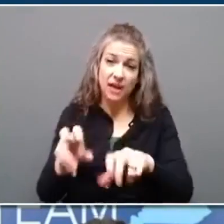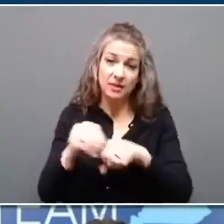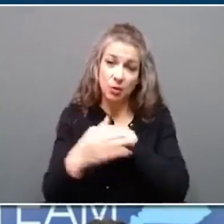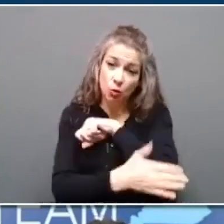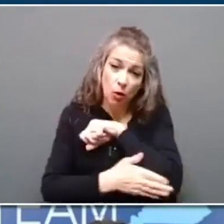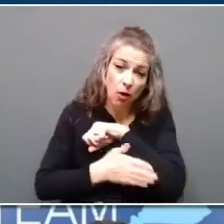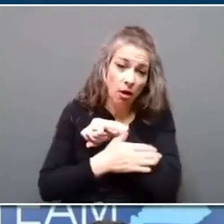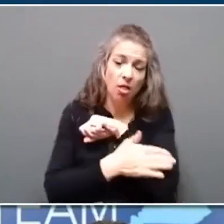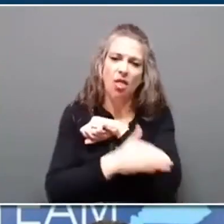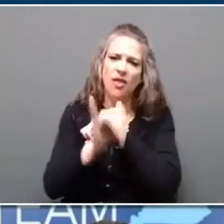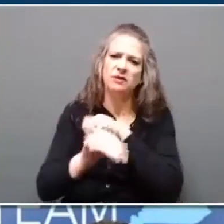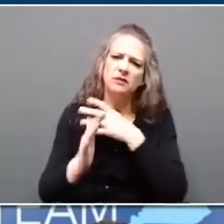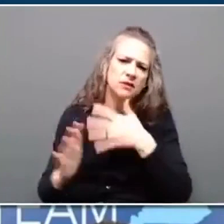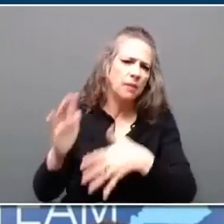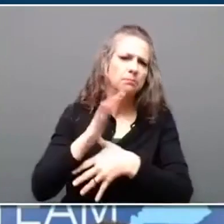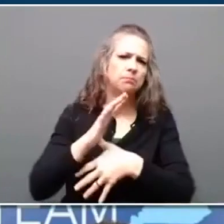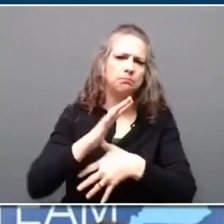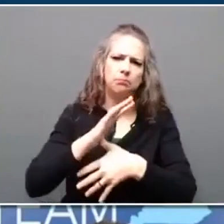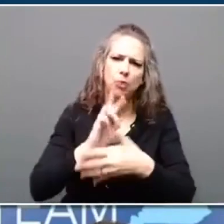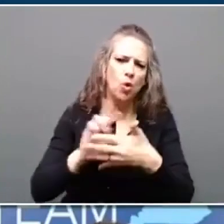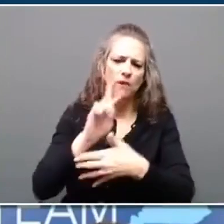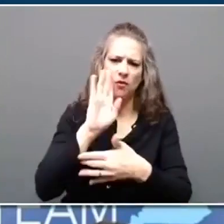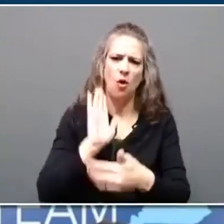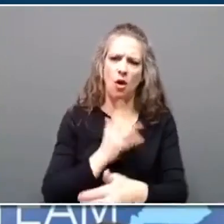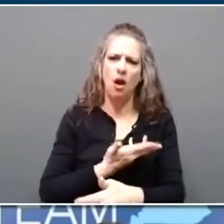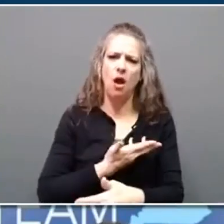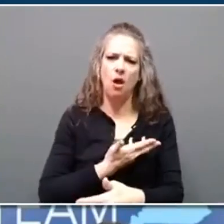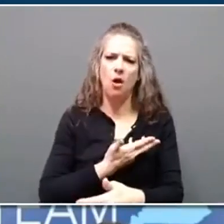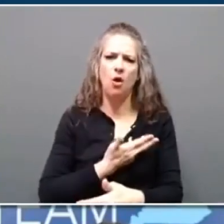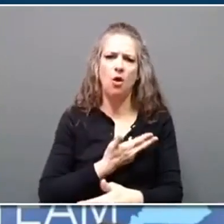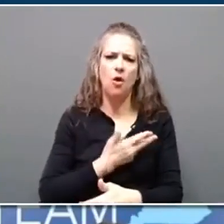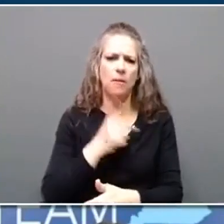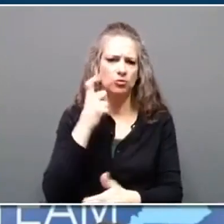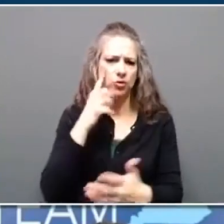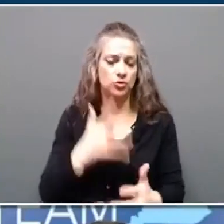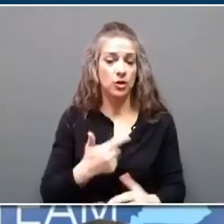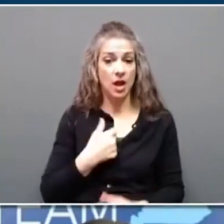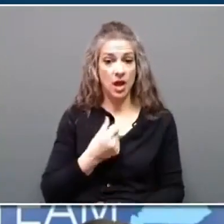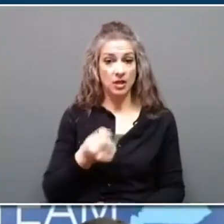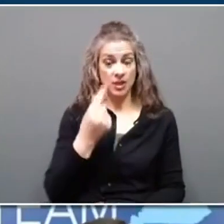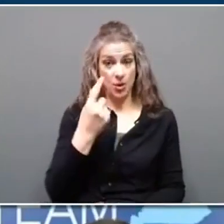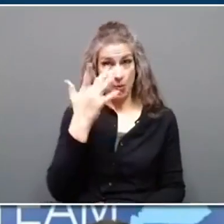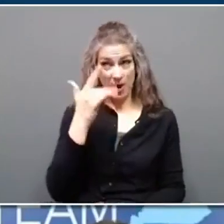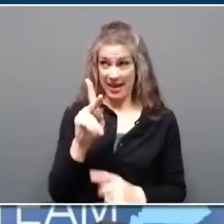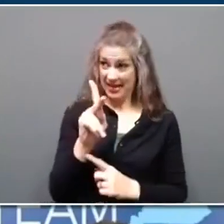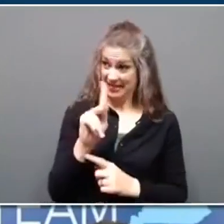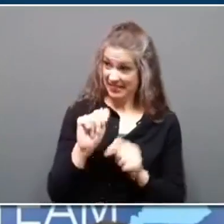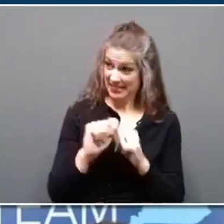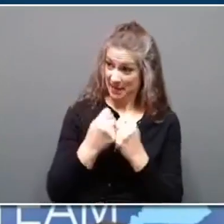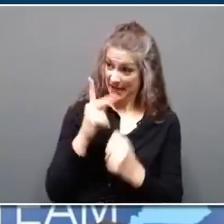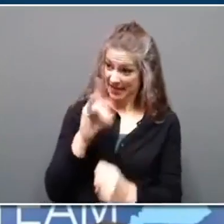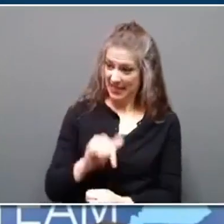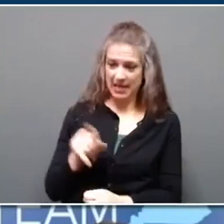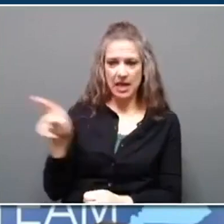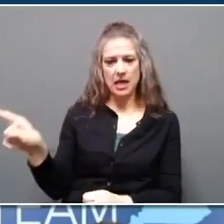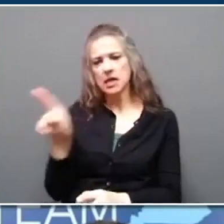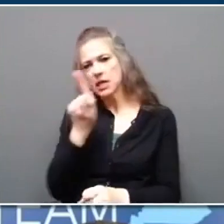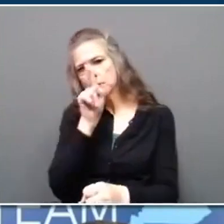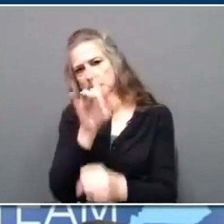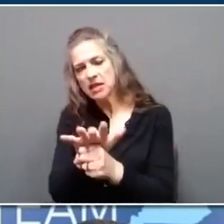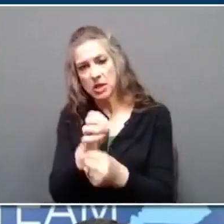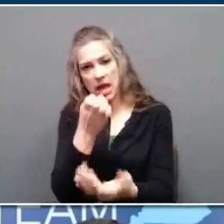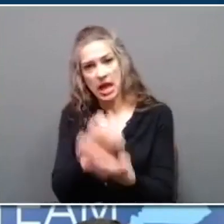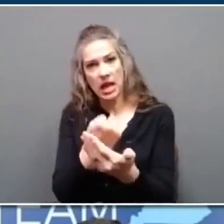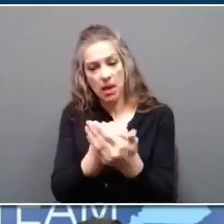for our administration. I understand why Team Kentucky must be committed to ensuring economic growth is touching